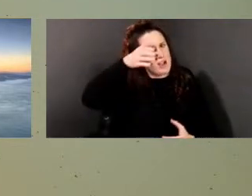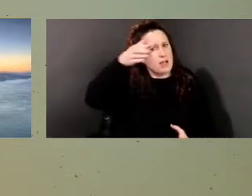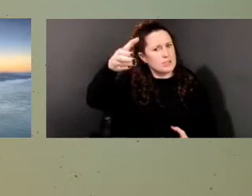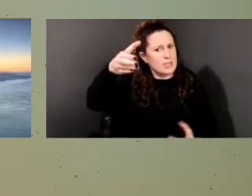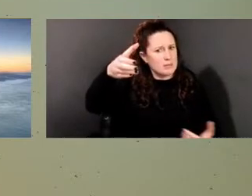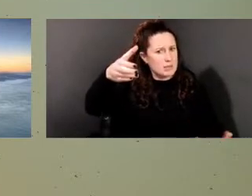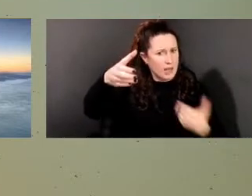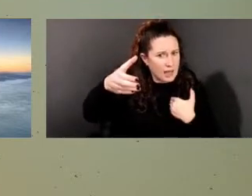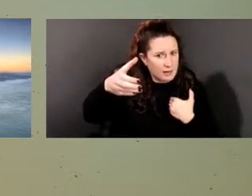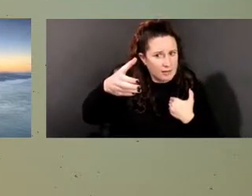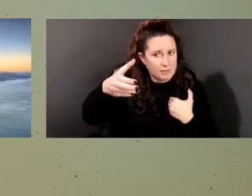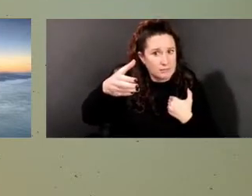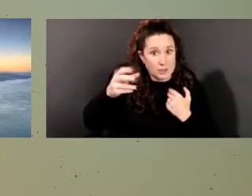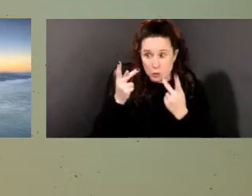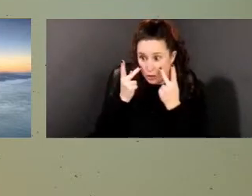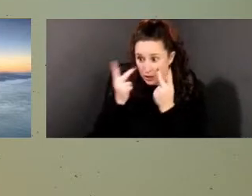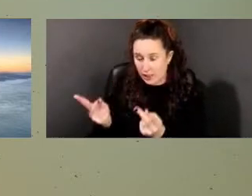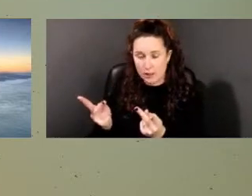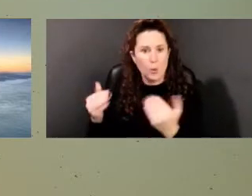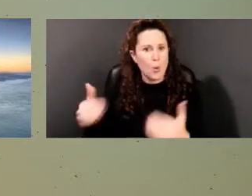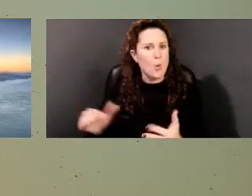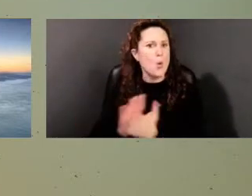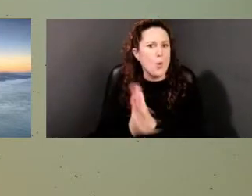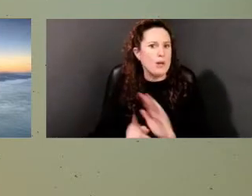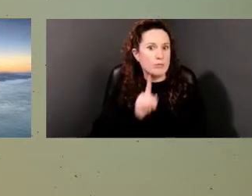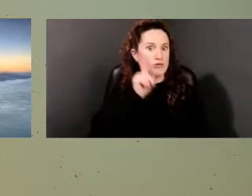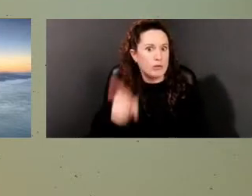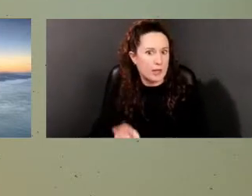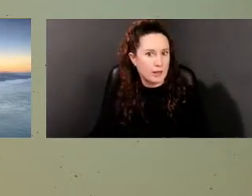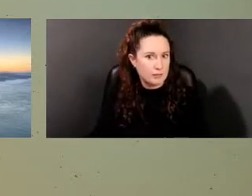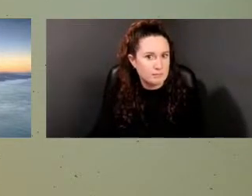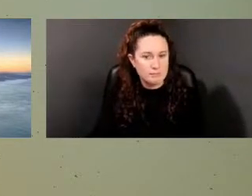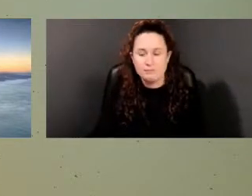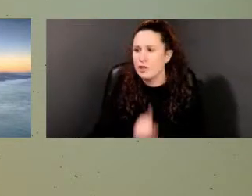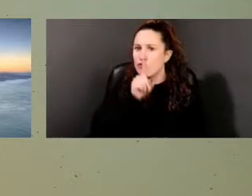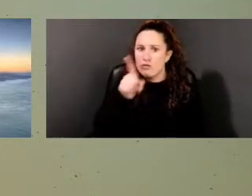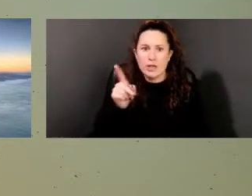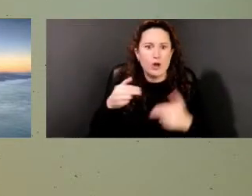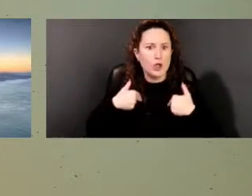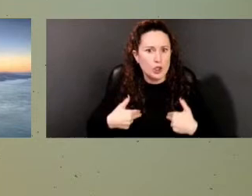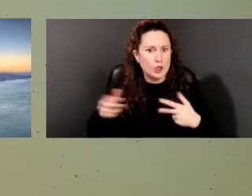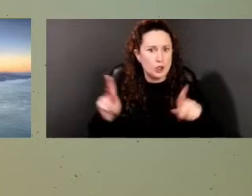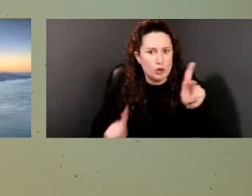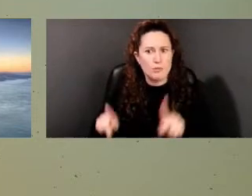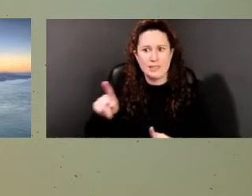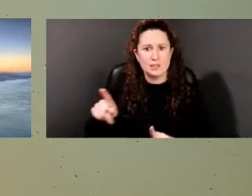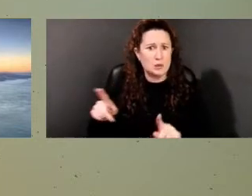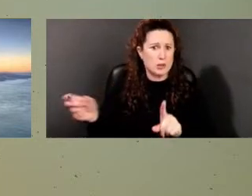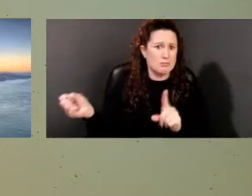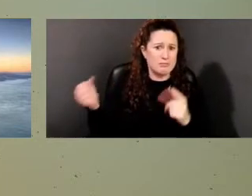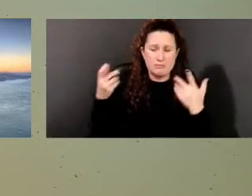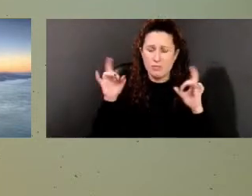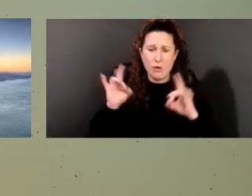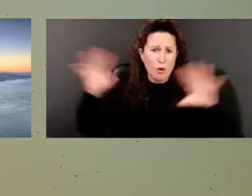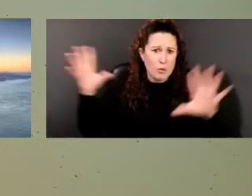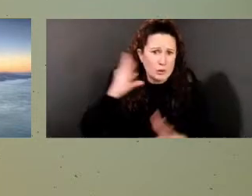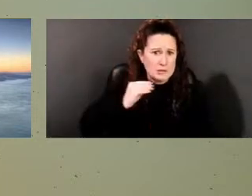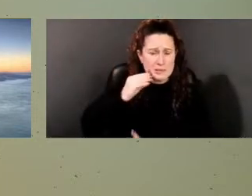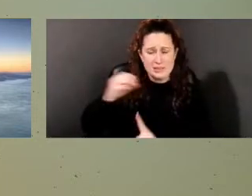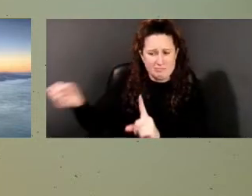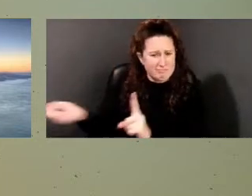real. know, it became these are human beings with feelings that were brutalized and all of that that lived and worked here